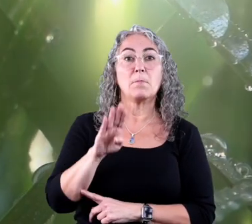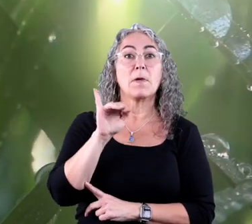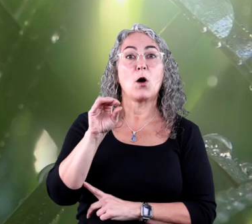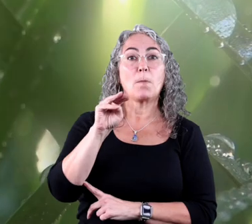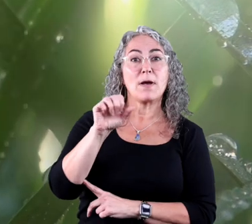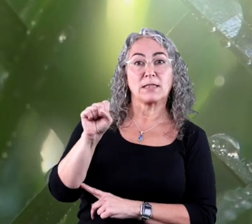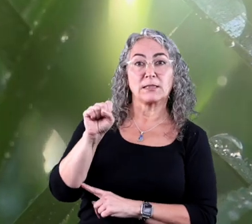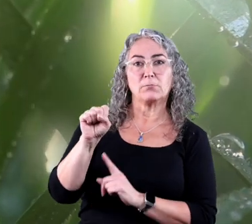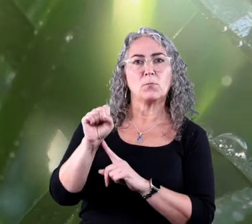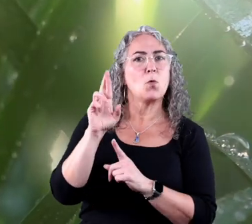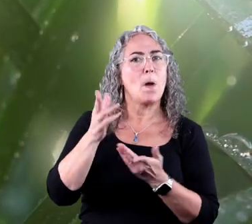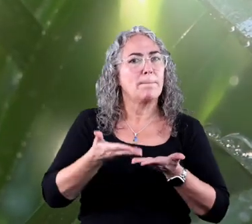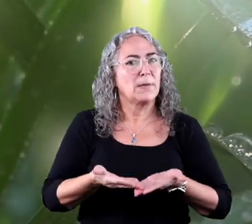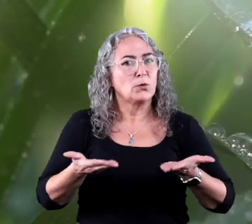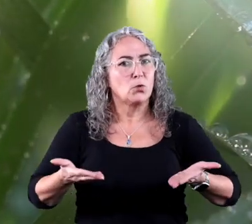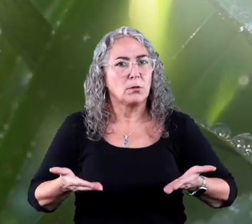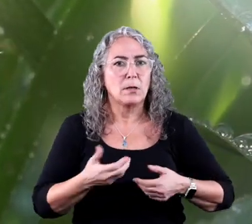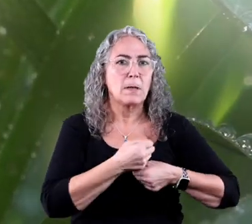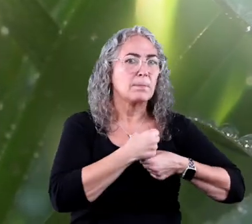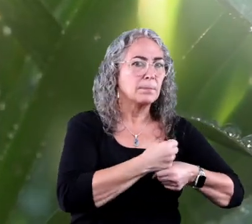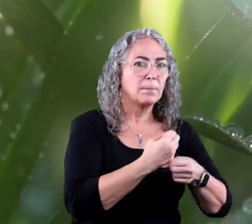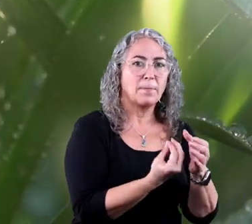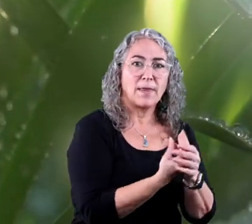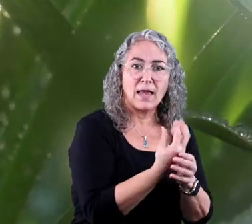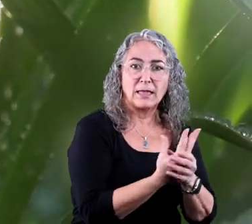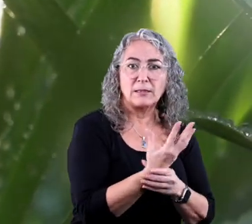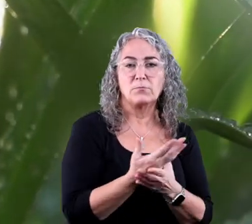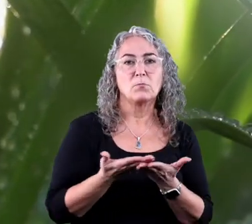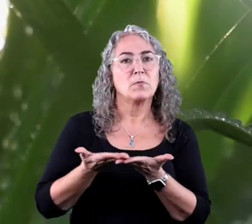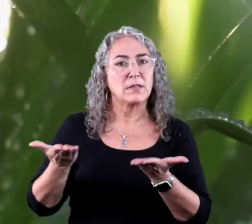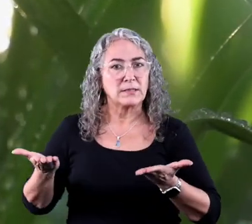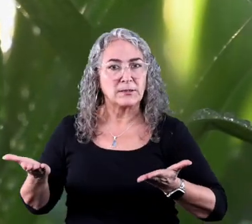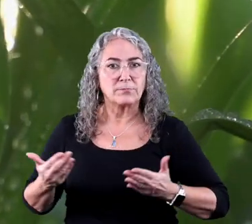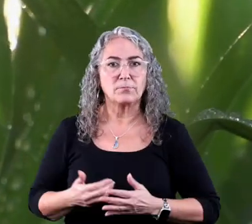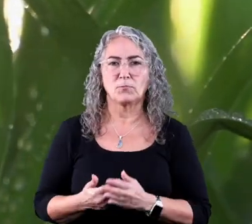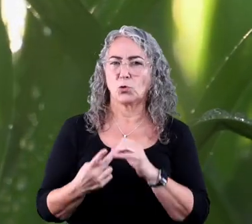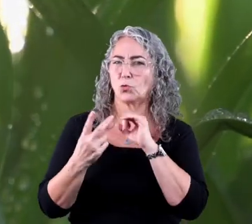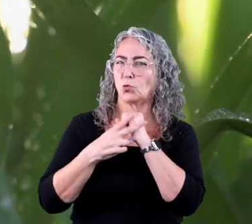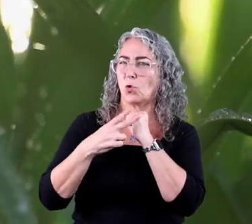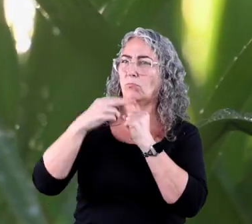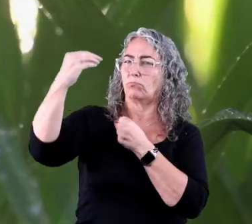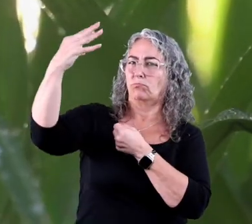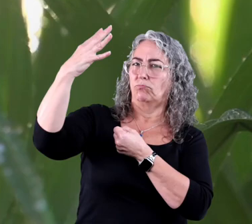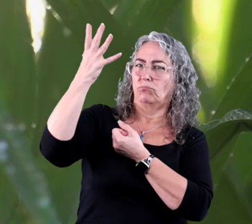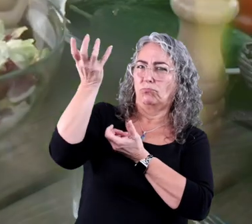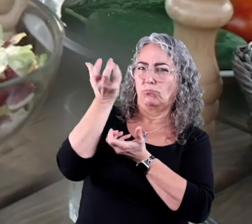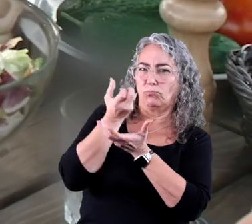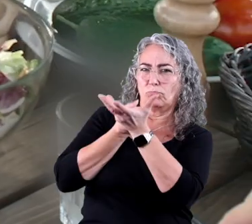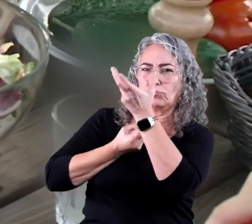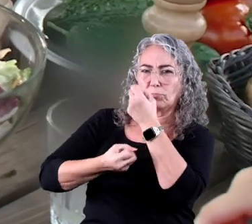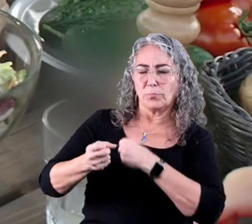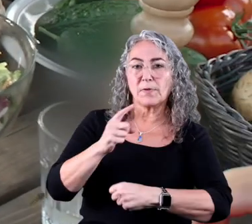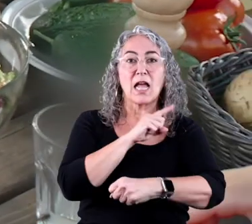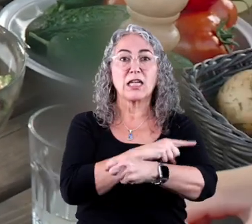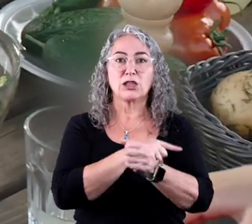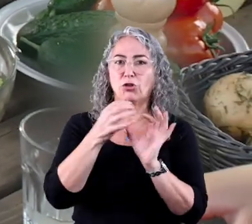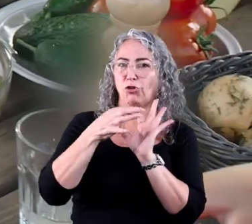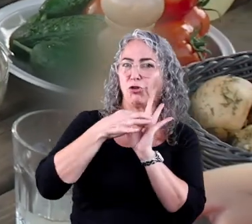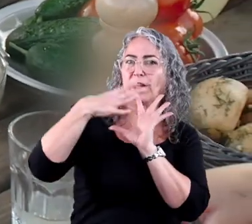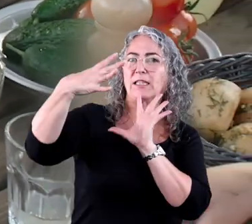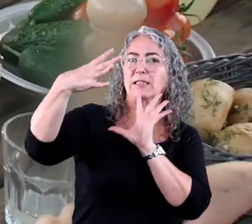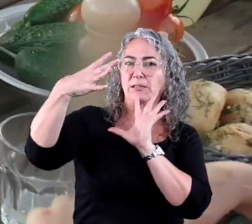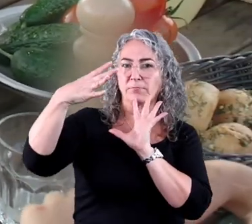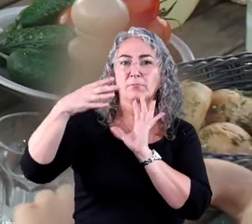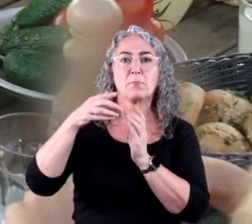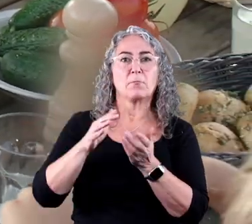Biomass, or the material from plants or animals, has stored sunlight or energy in them. This energy is released